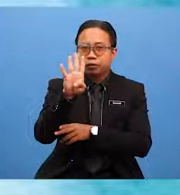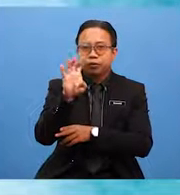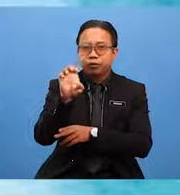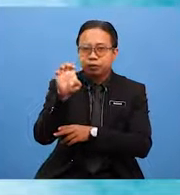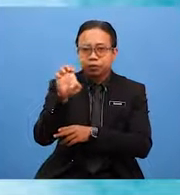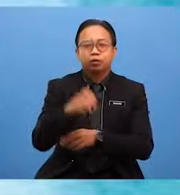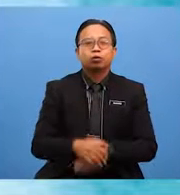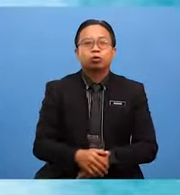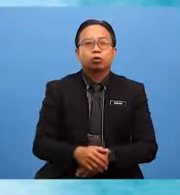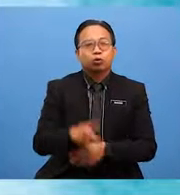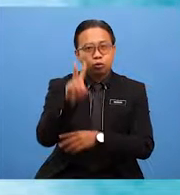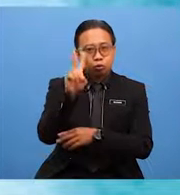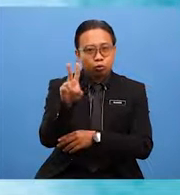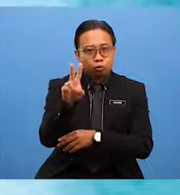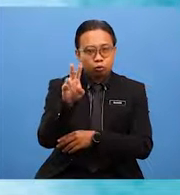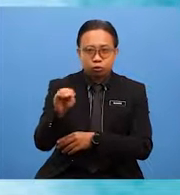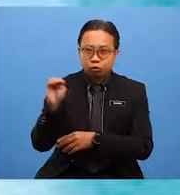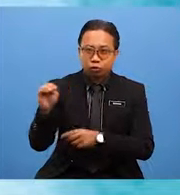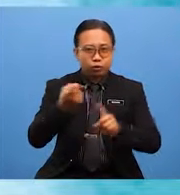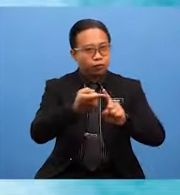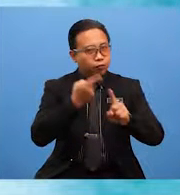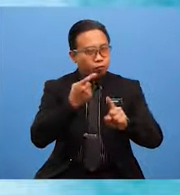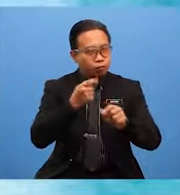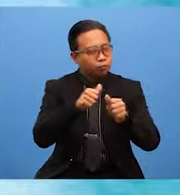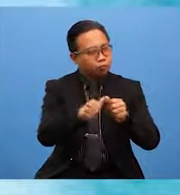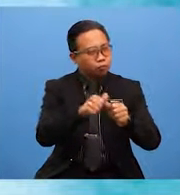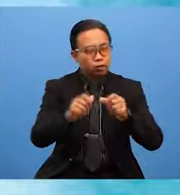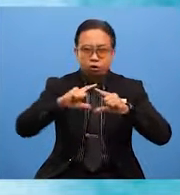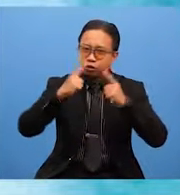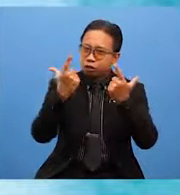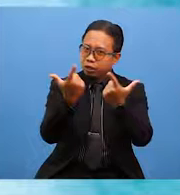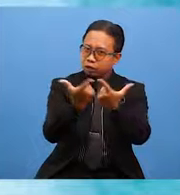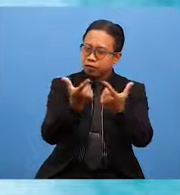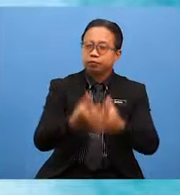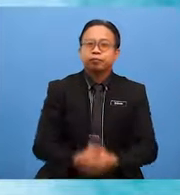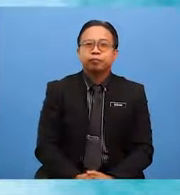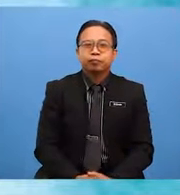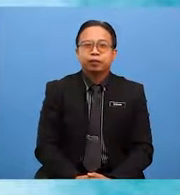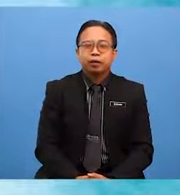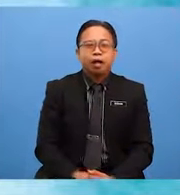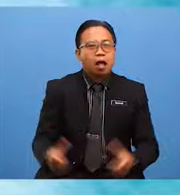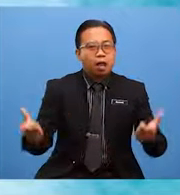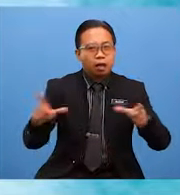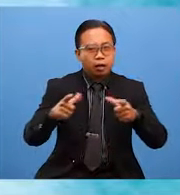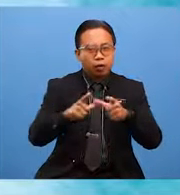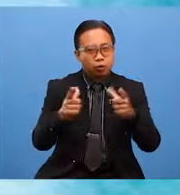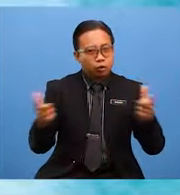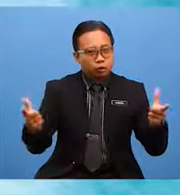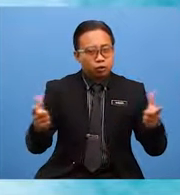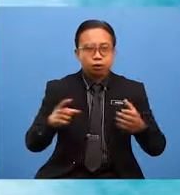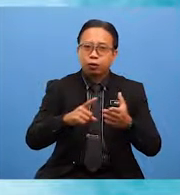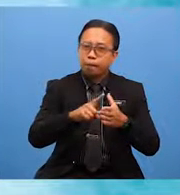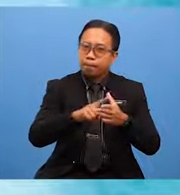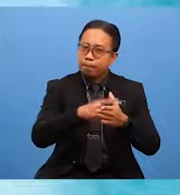Two students from each class. Date or date. Language month, 10 February.